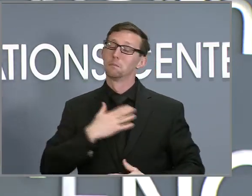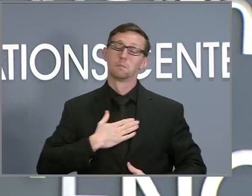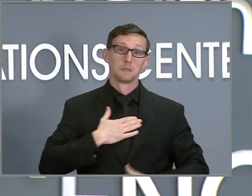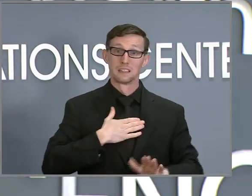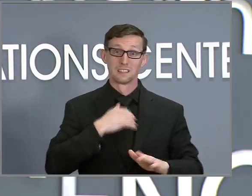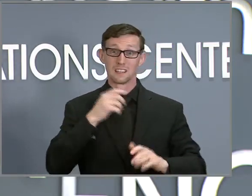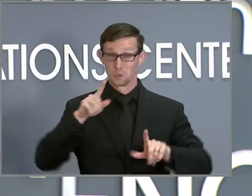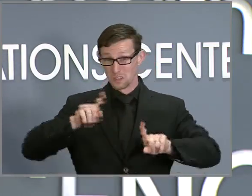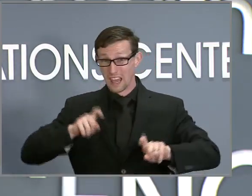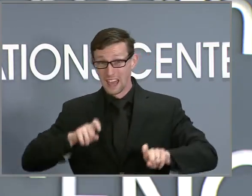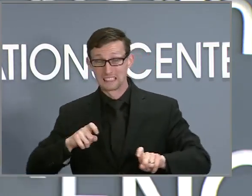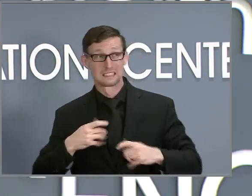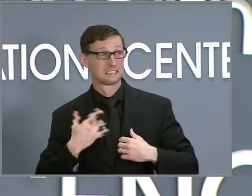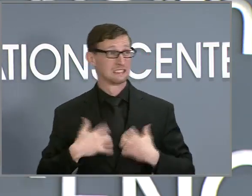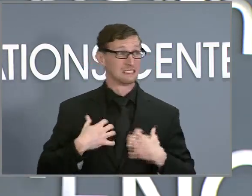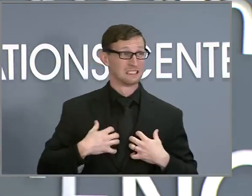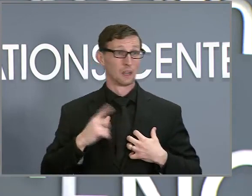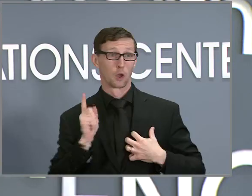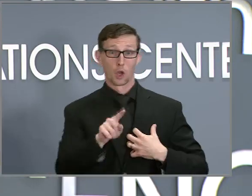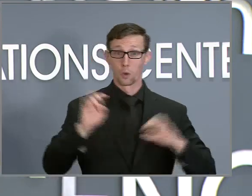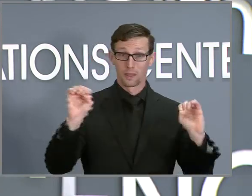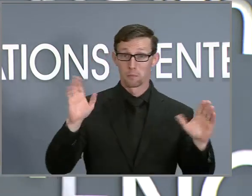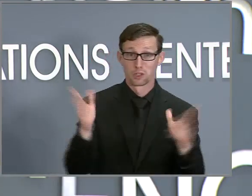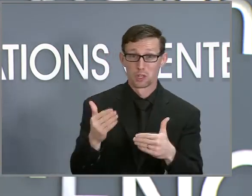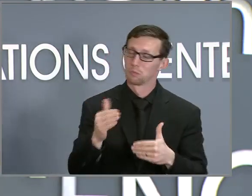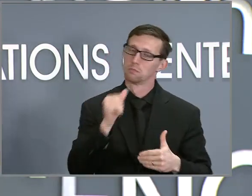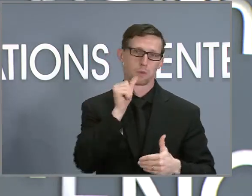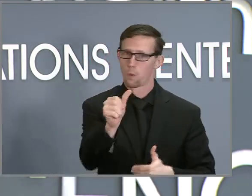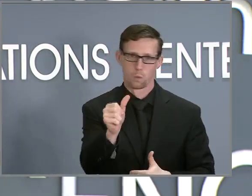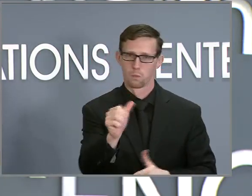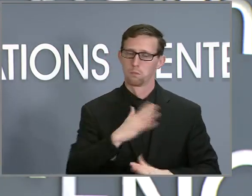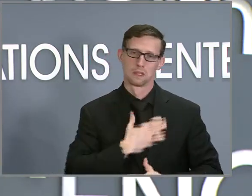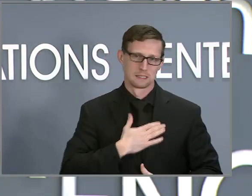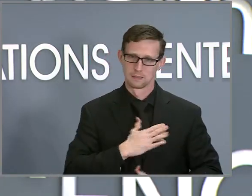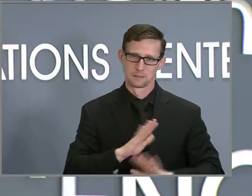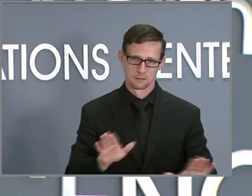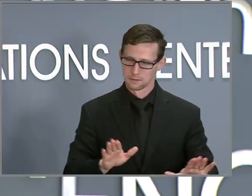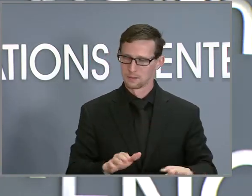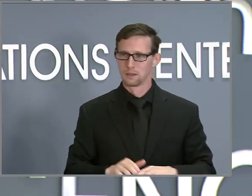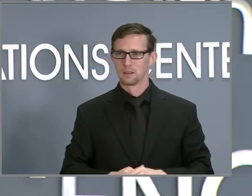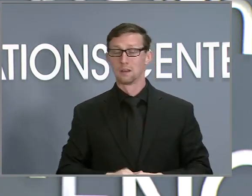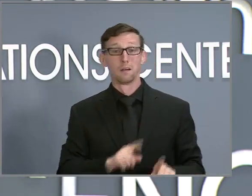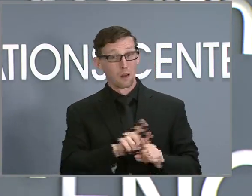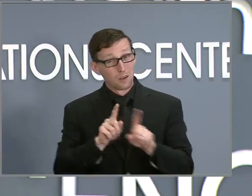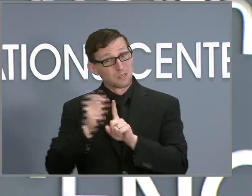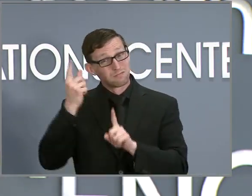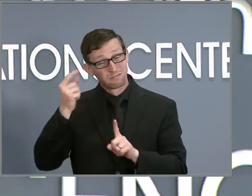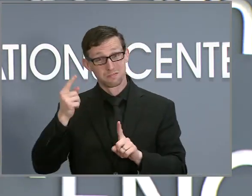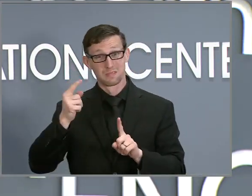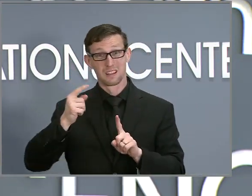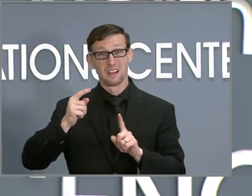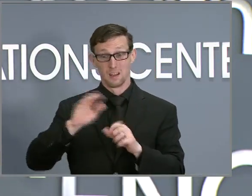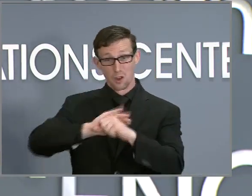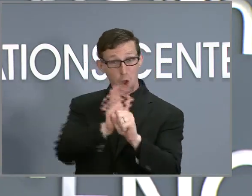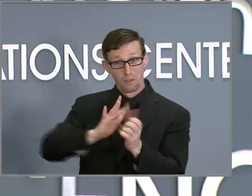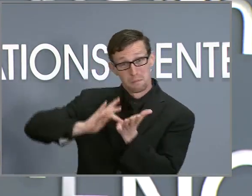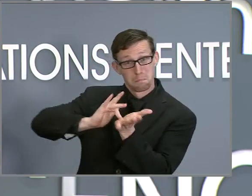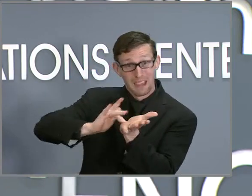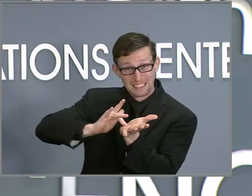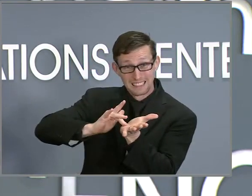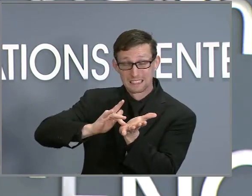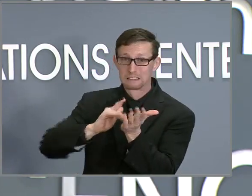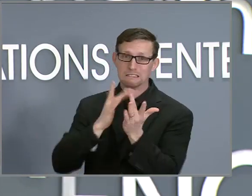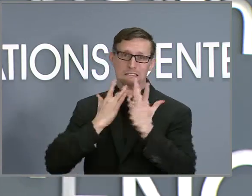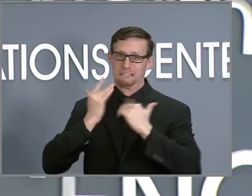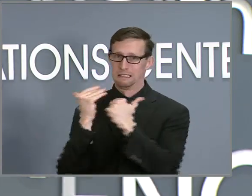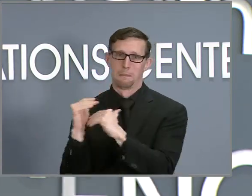tested. Second, I want to remind everyone that treatment is extremely limited across the country. Because supply